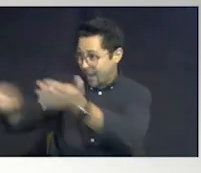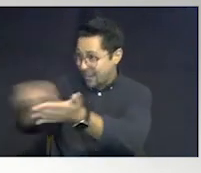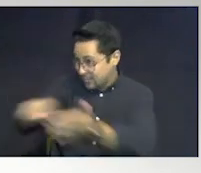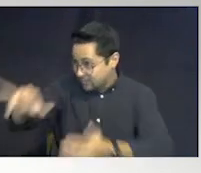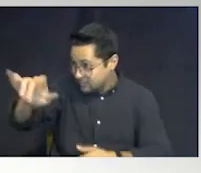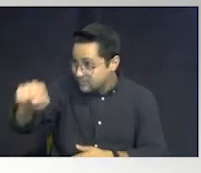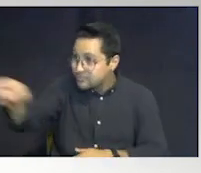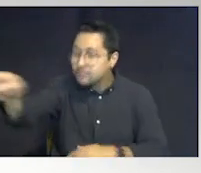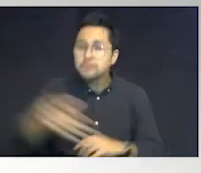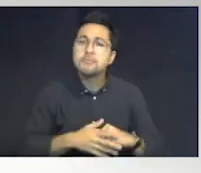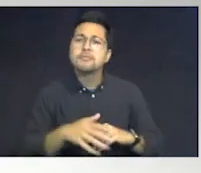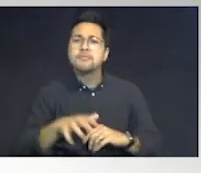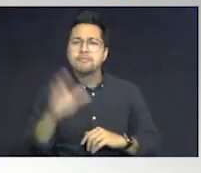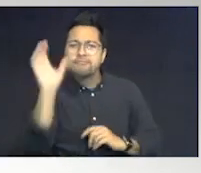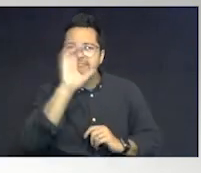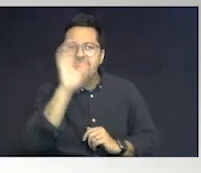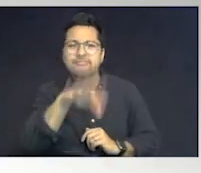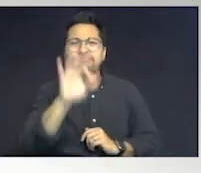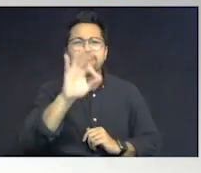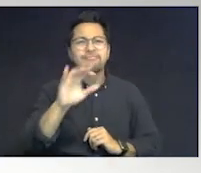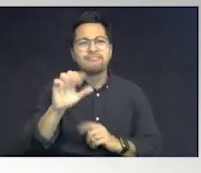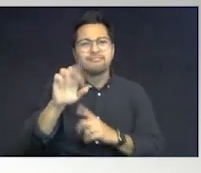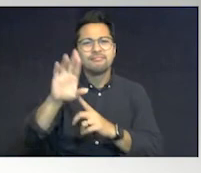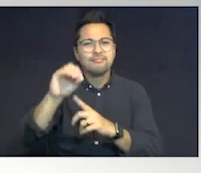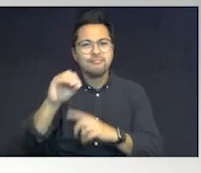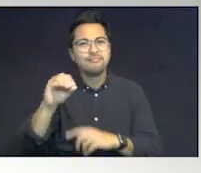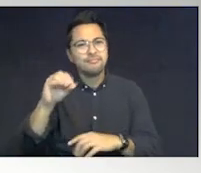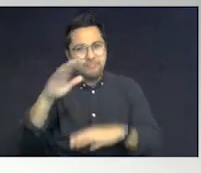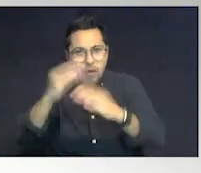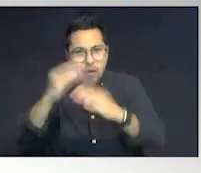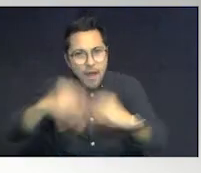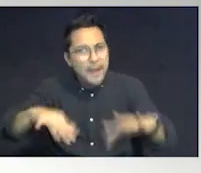Find the officer on campus on a daily basis.